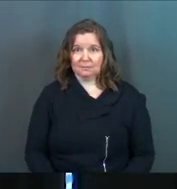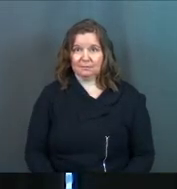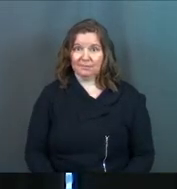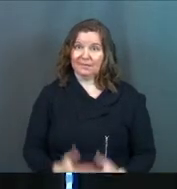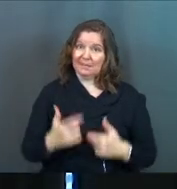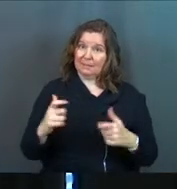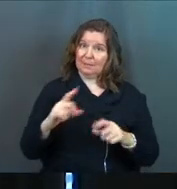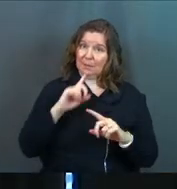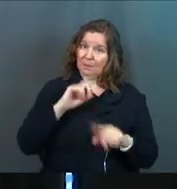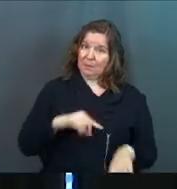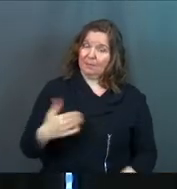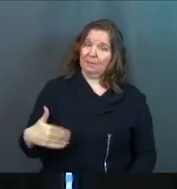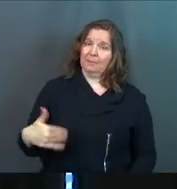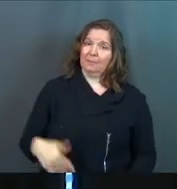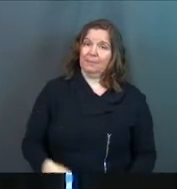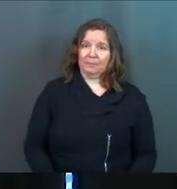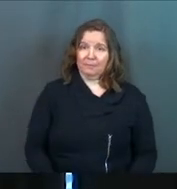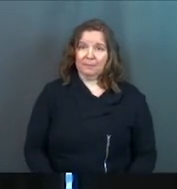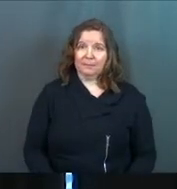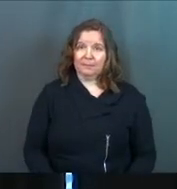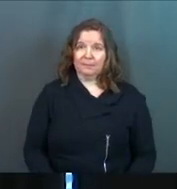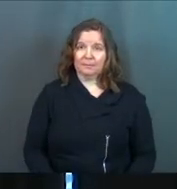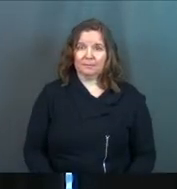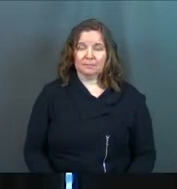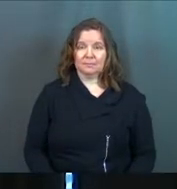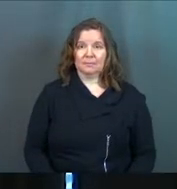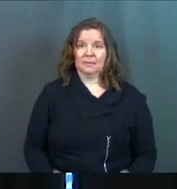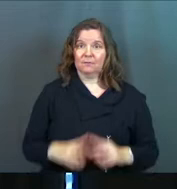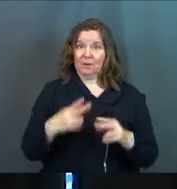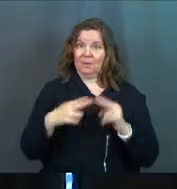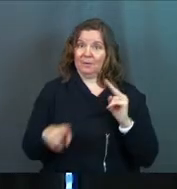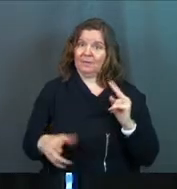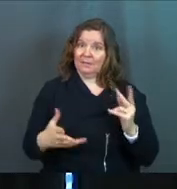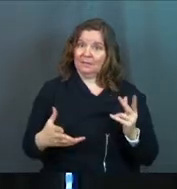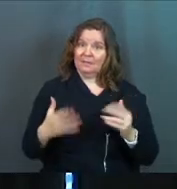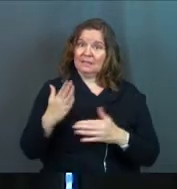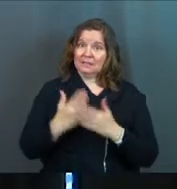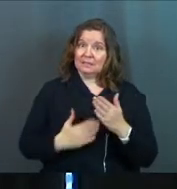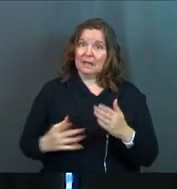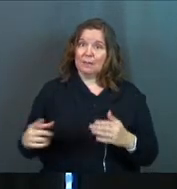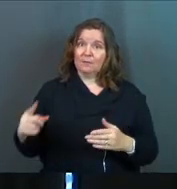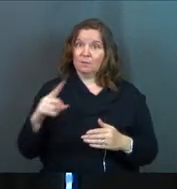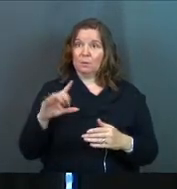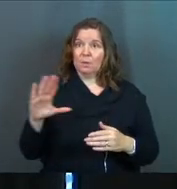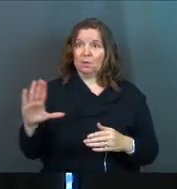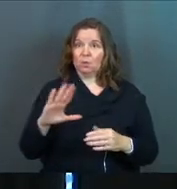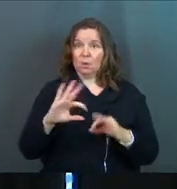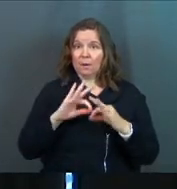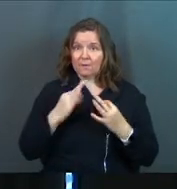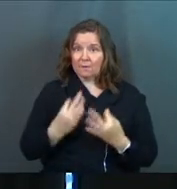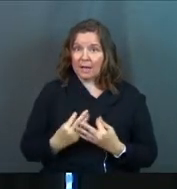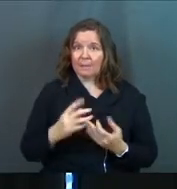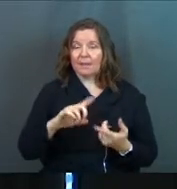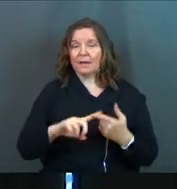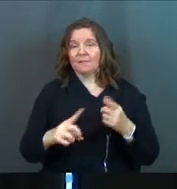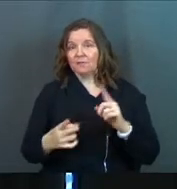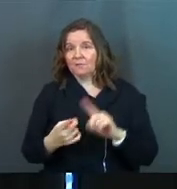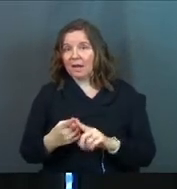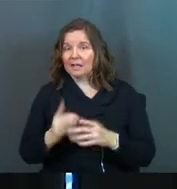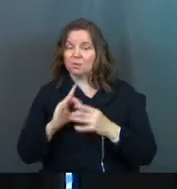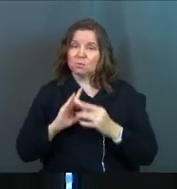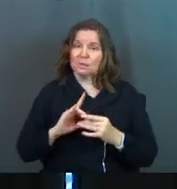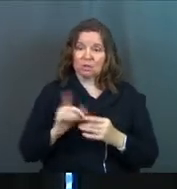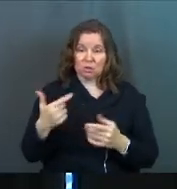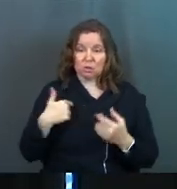It's a big response. Okay? Just very, very briefly. Some of you in your families and friends and